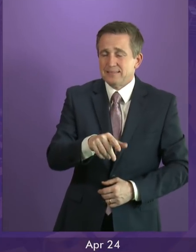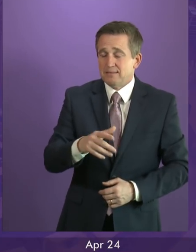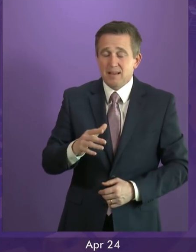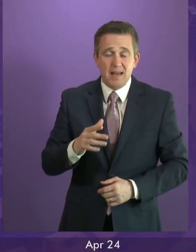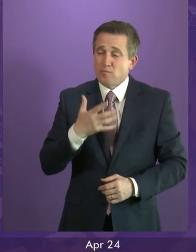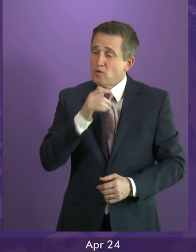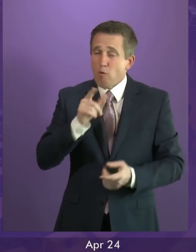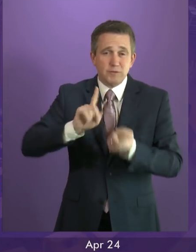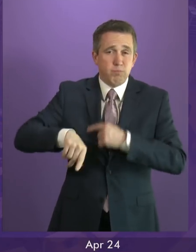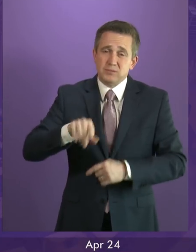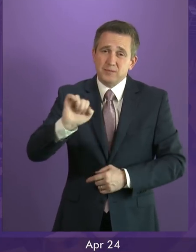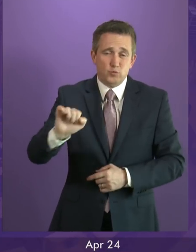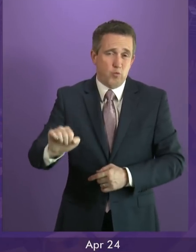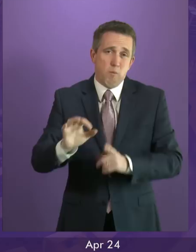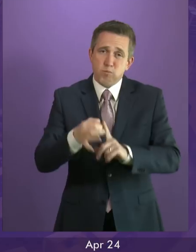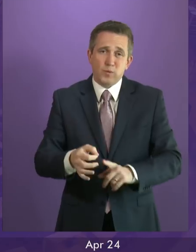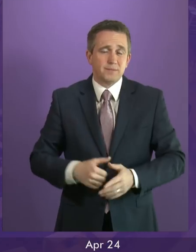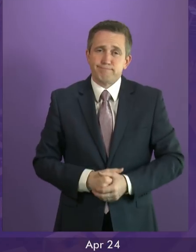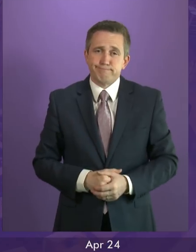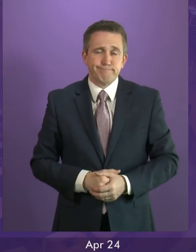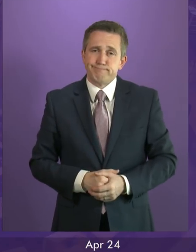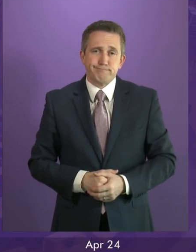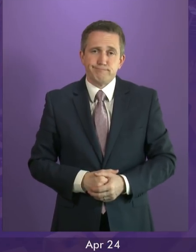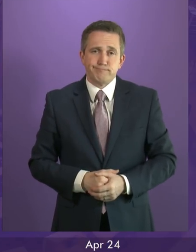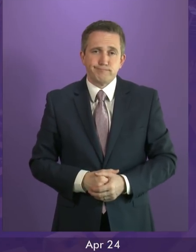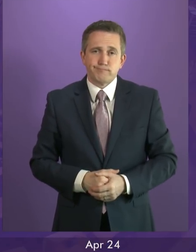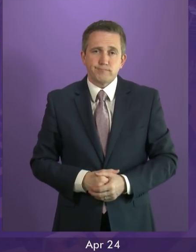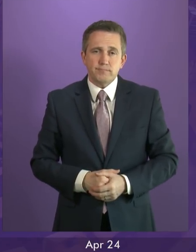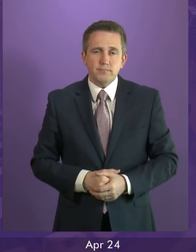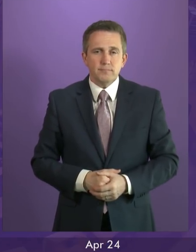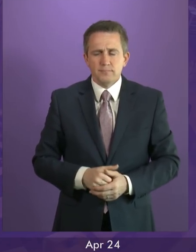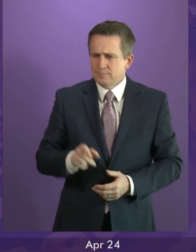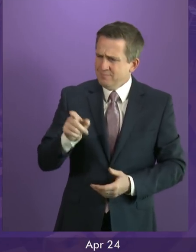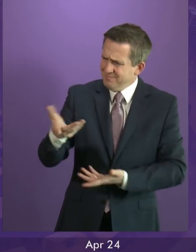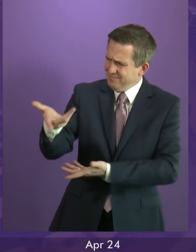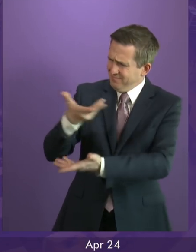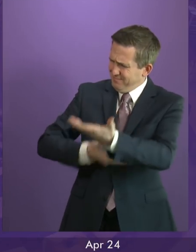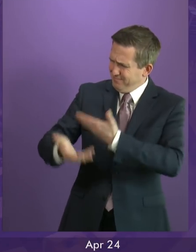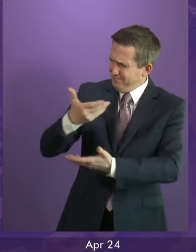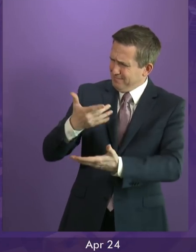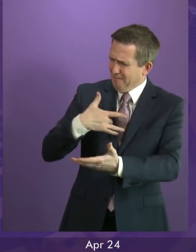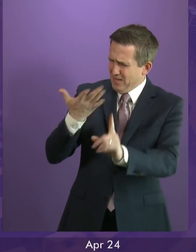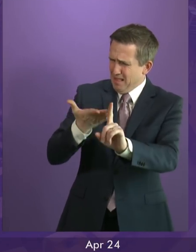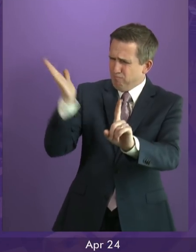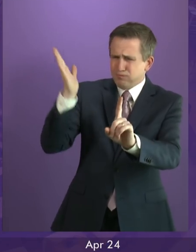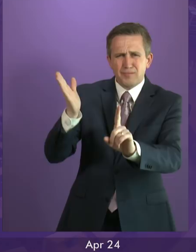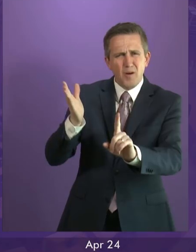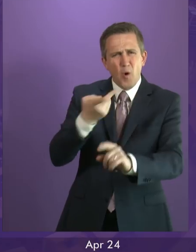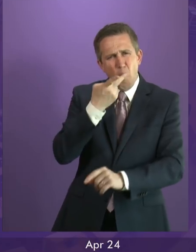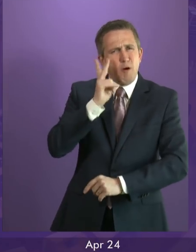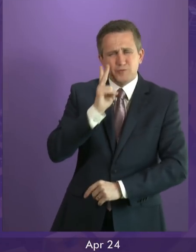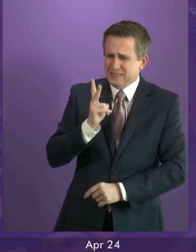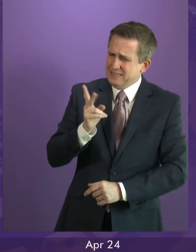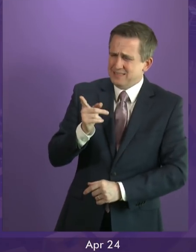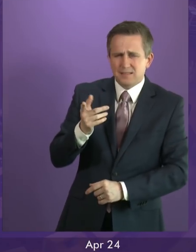seriously with that. But there is a real contradiction. Some would say hypocrisy, but I'm going to stick with